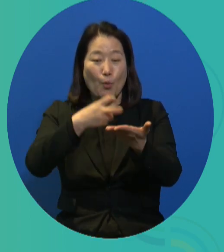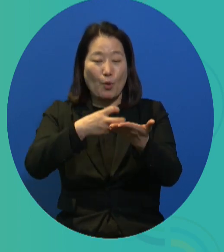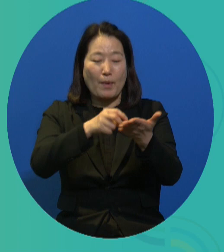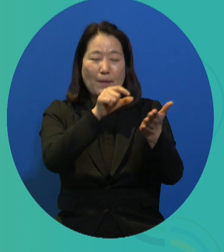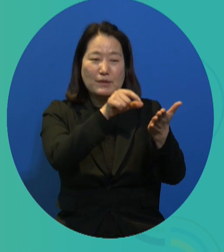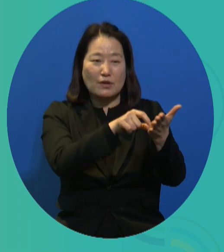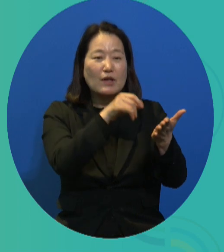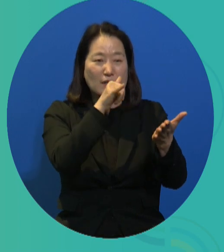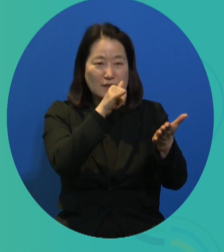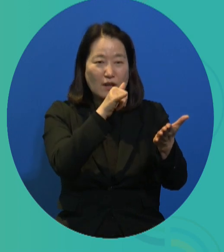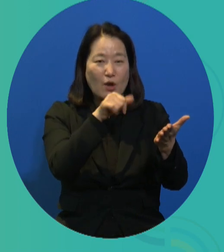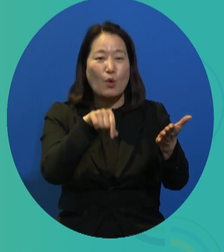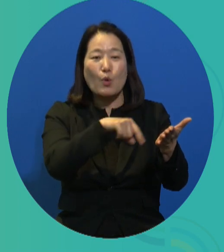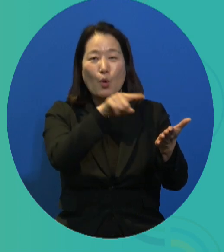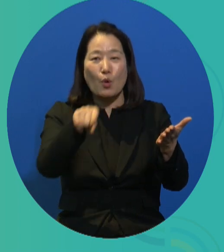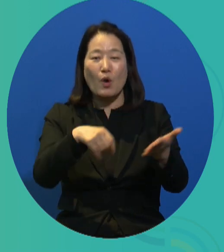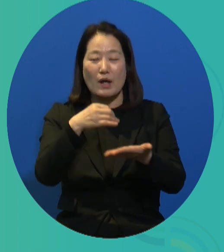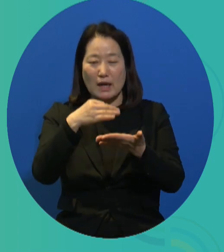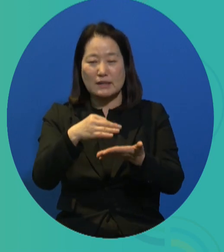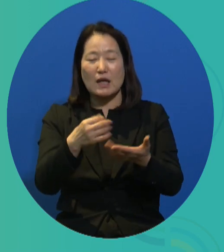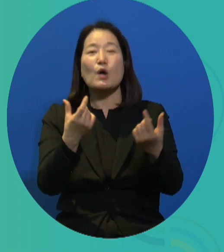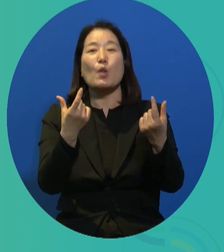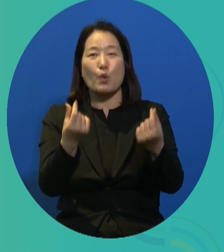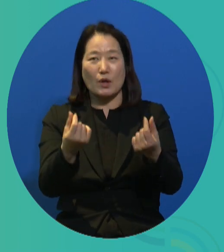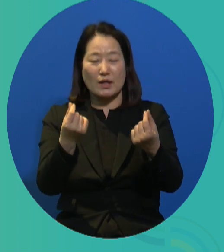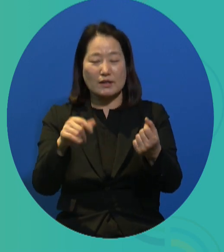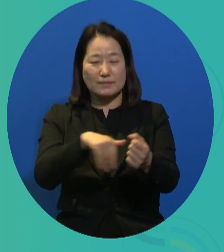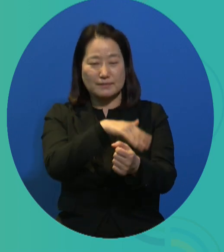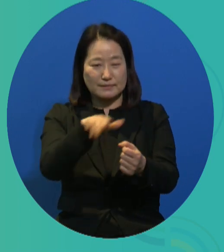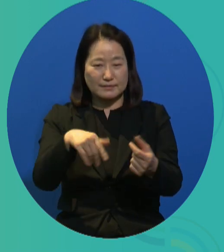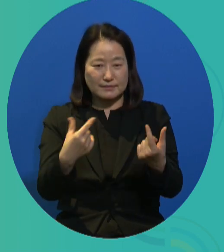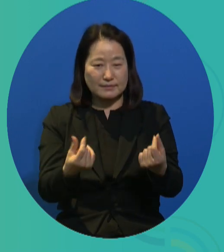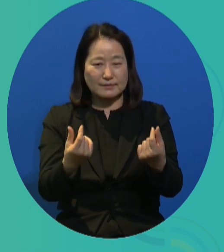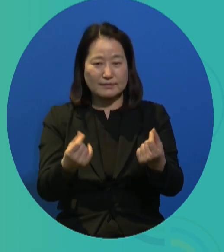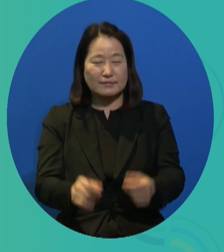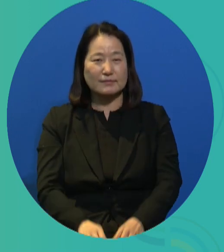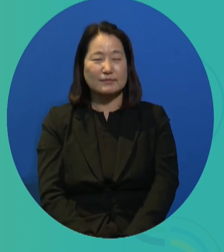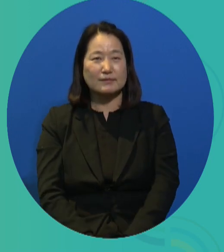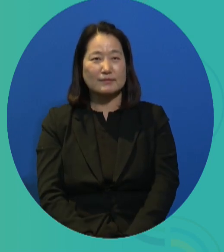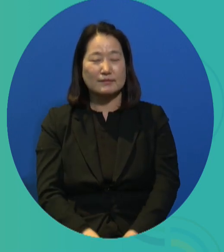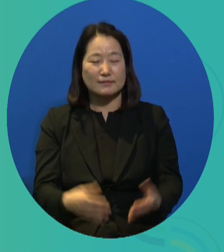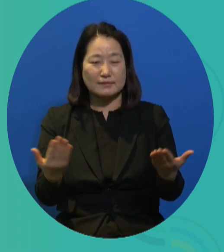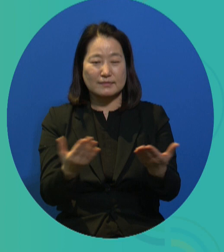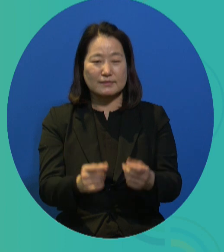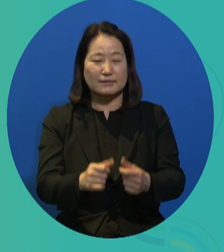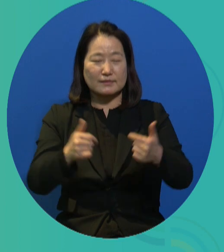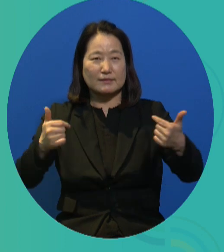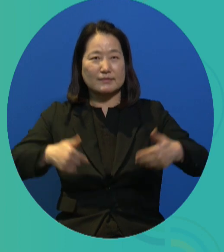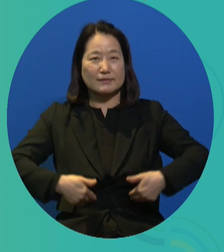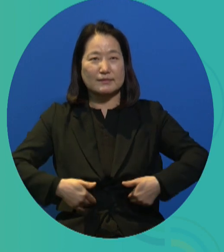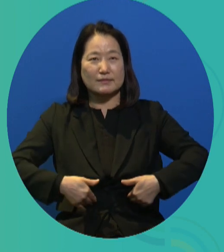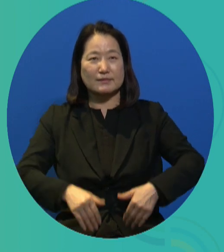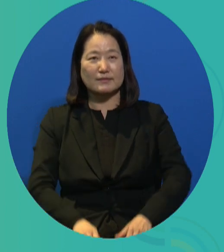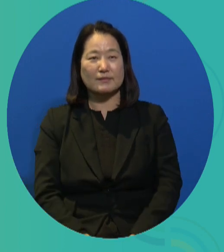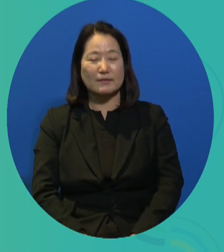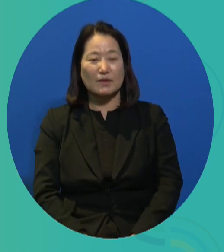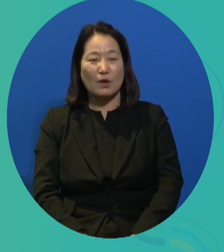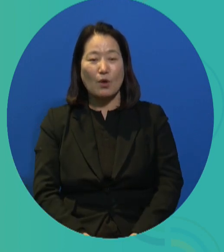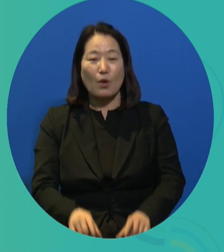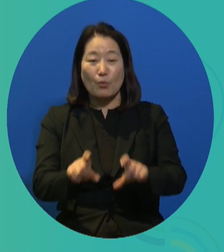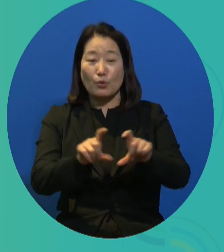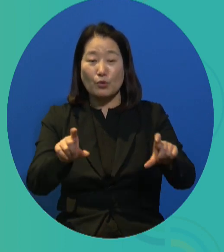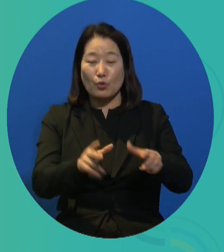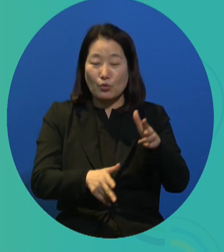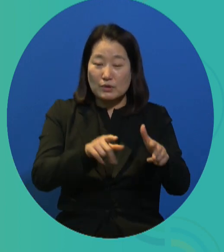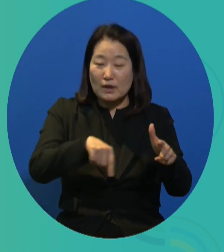with what I said before in the opening statements where I said that labor is enshrined in the Constitution. We have to expand the scope of this